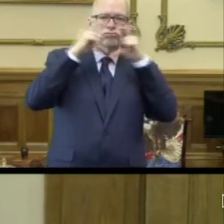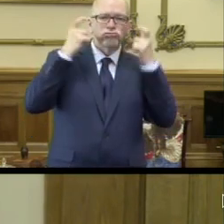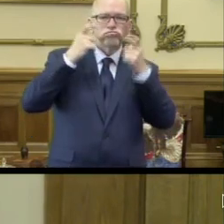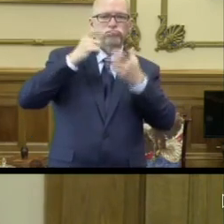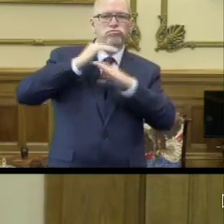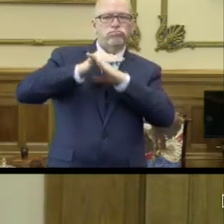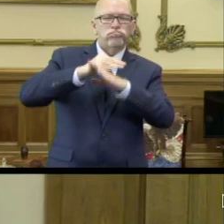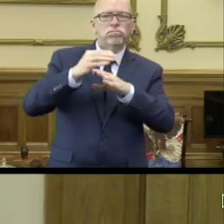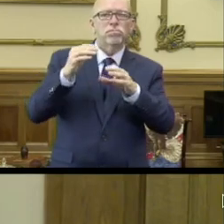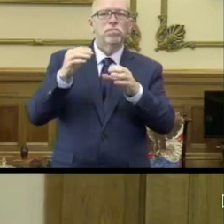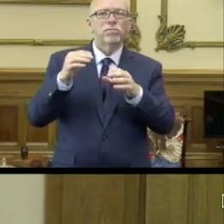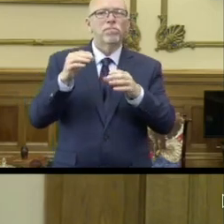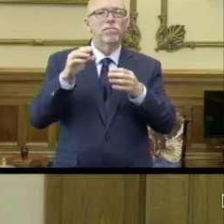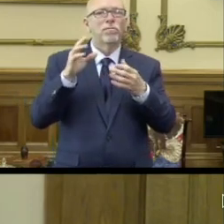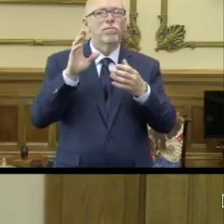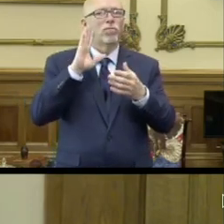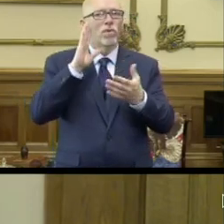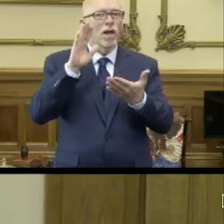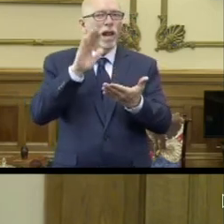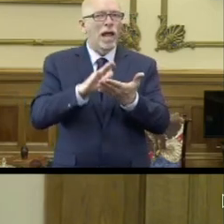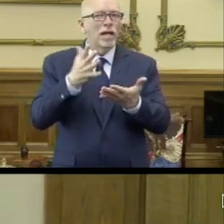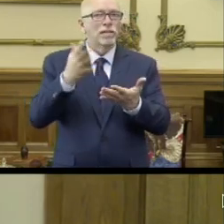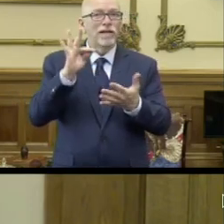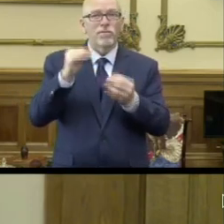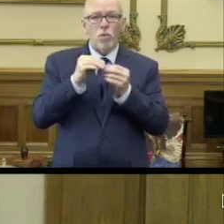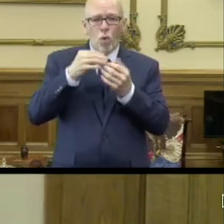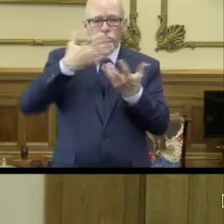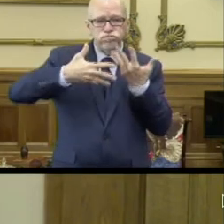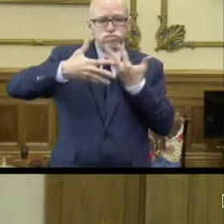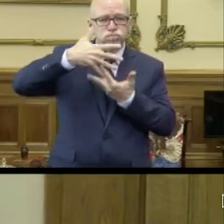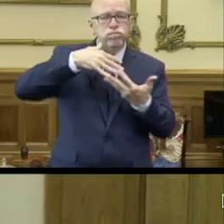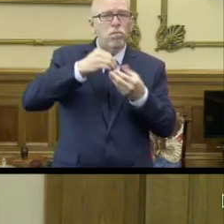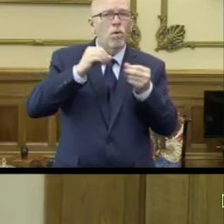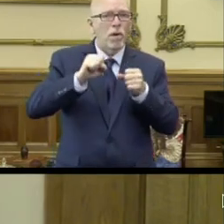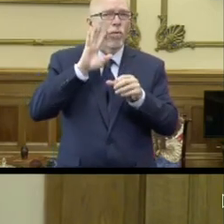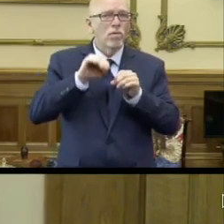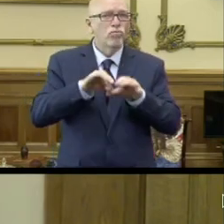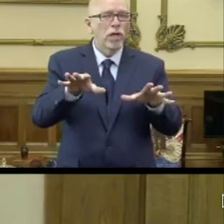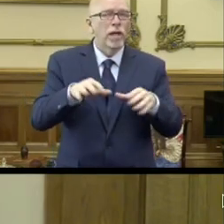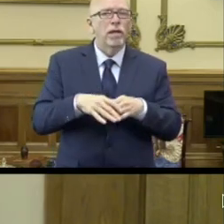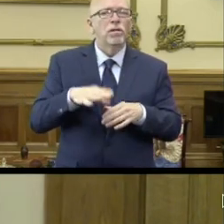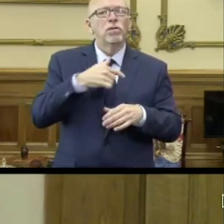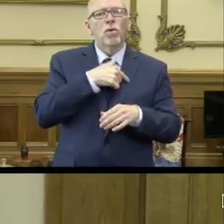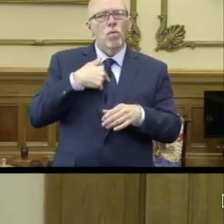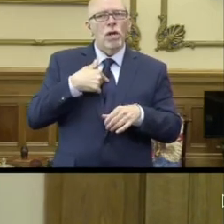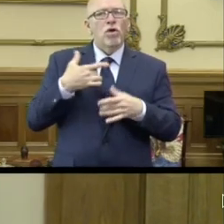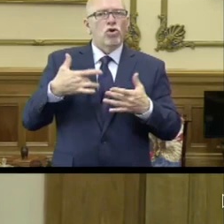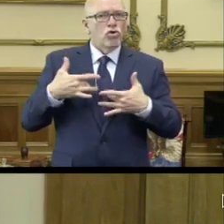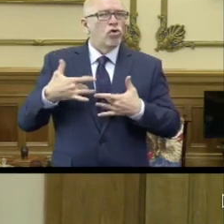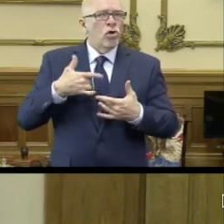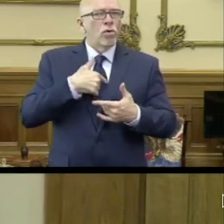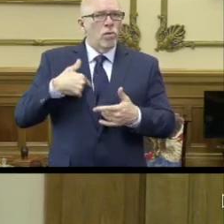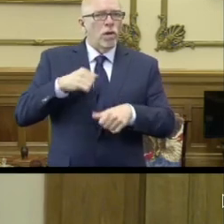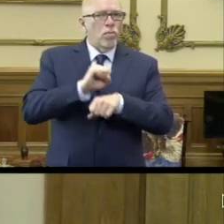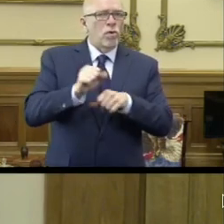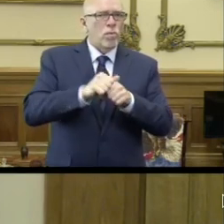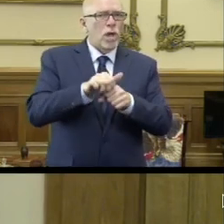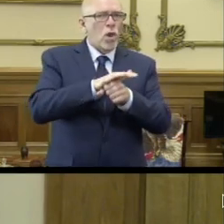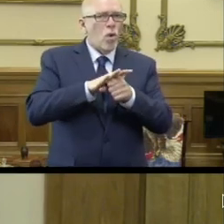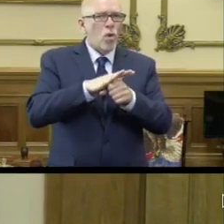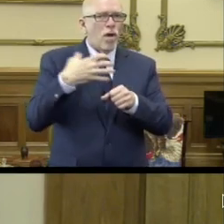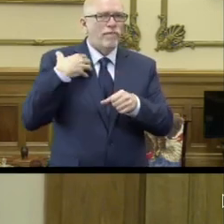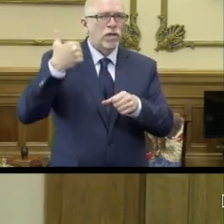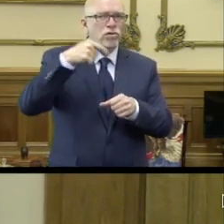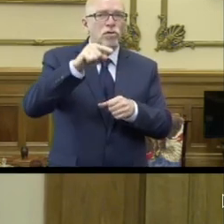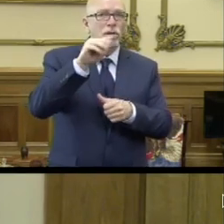higher probability that we have to spread it. And so we are concerned about this. We are working with our local officials,